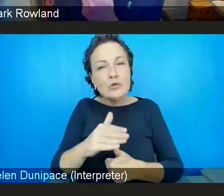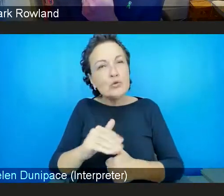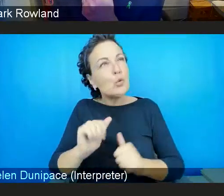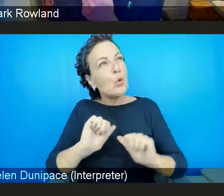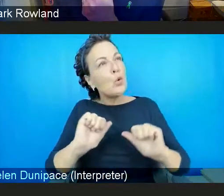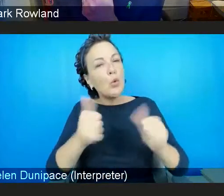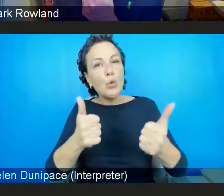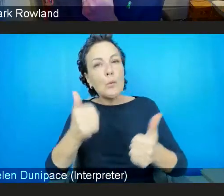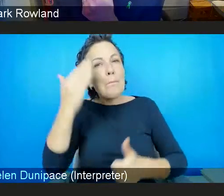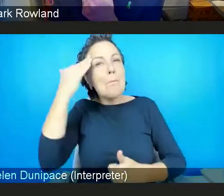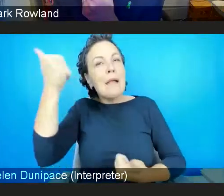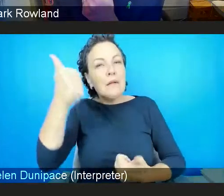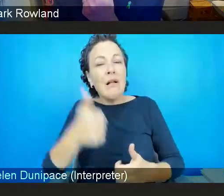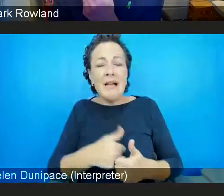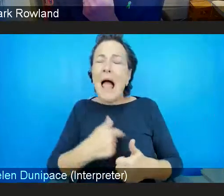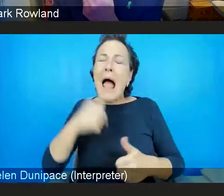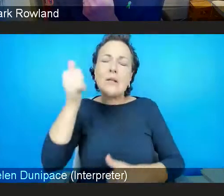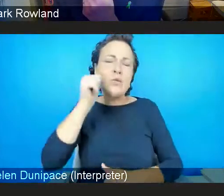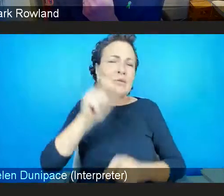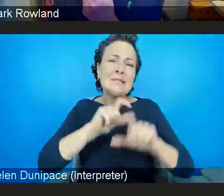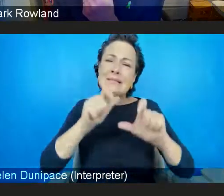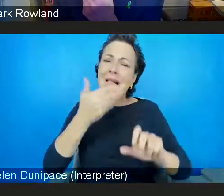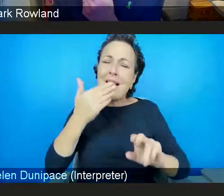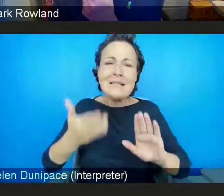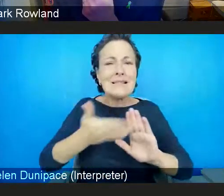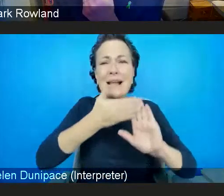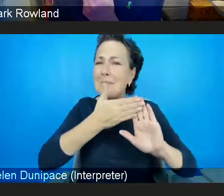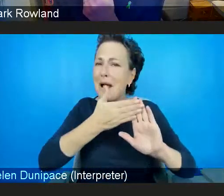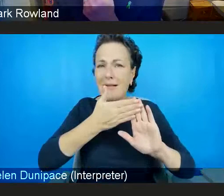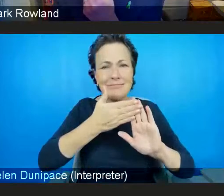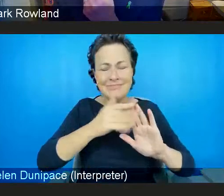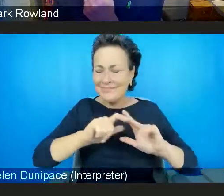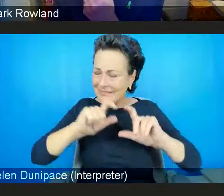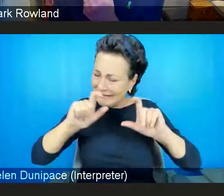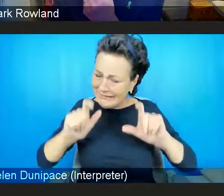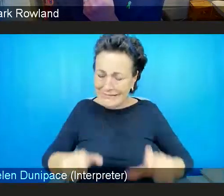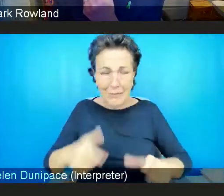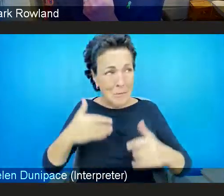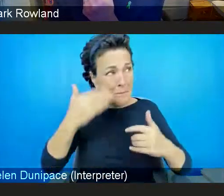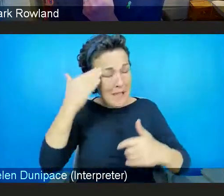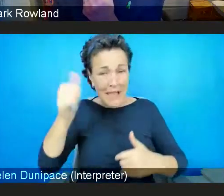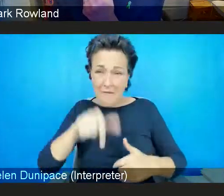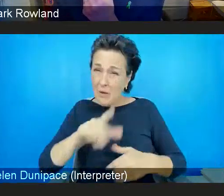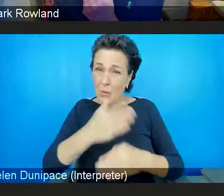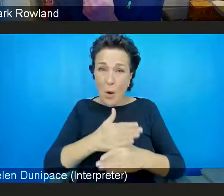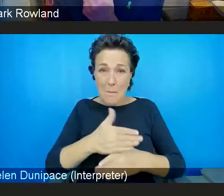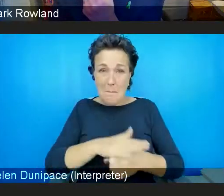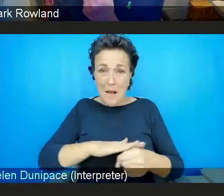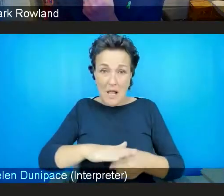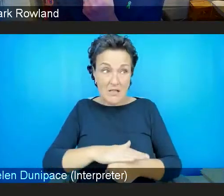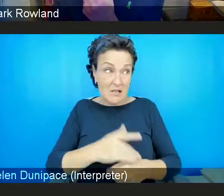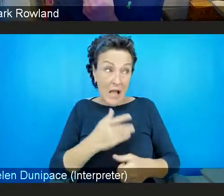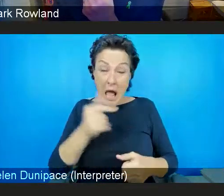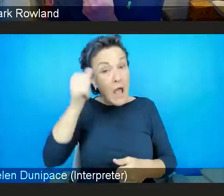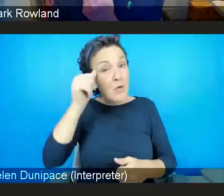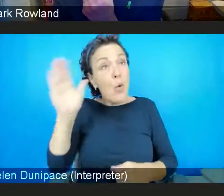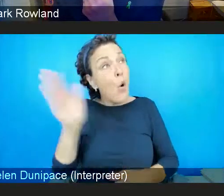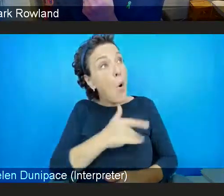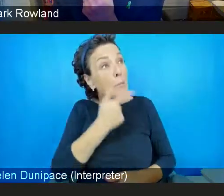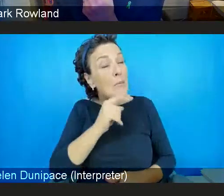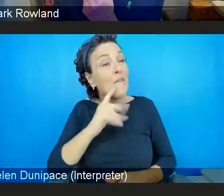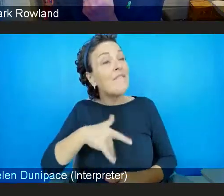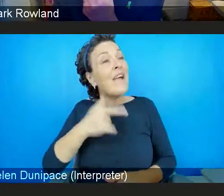around mental health and workplaces and not everybody can feel that they can they can speak up about their